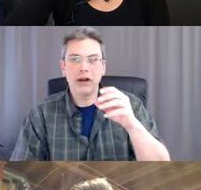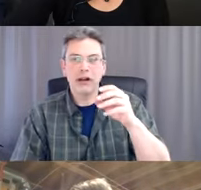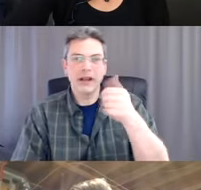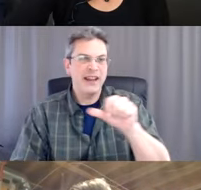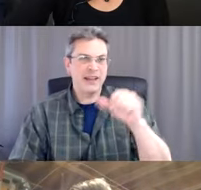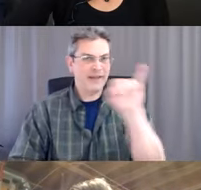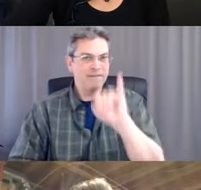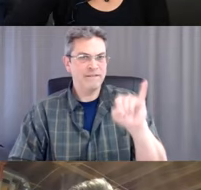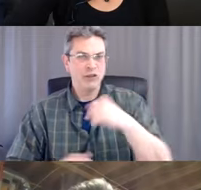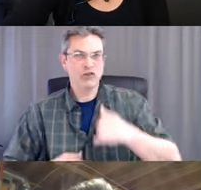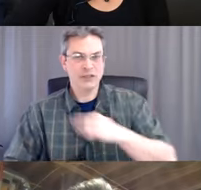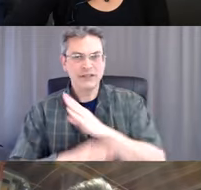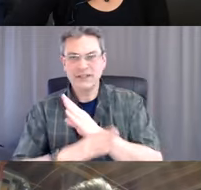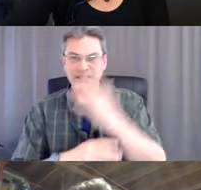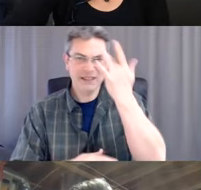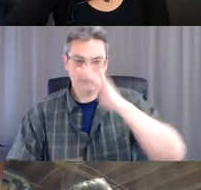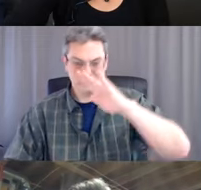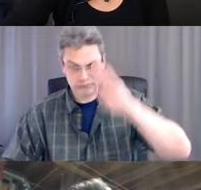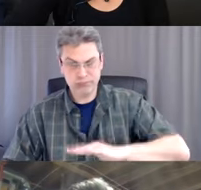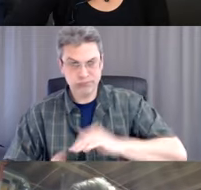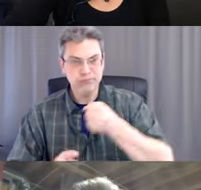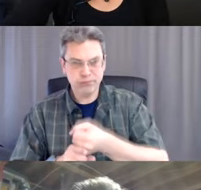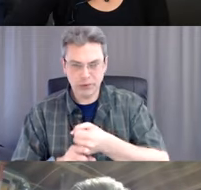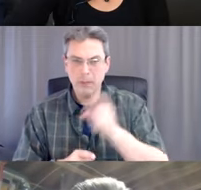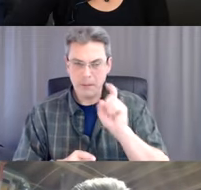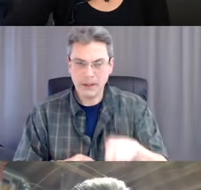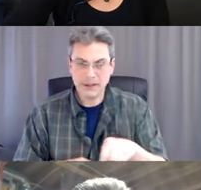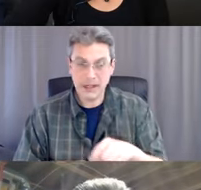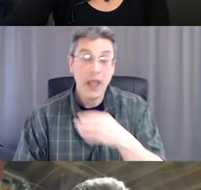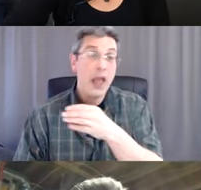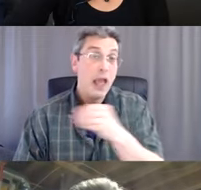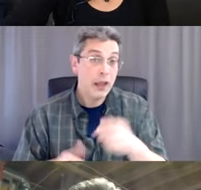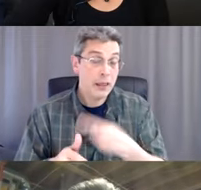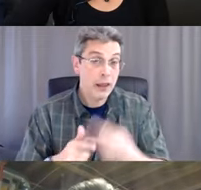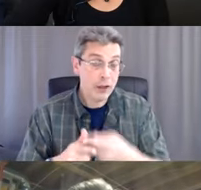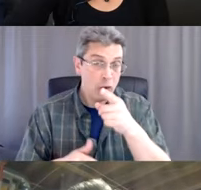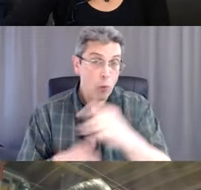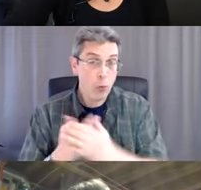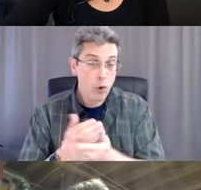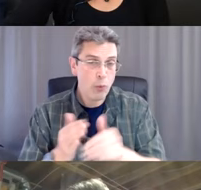And for sure when you leave. Because you're going to be in contact with another individual.